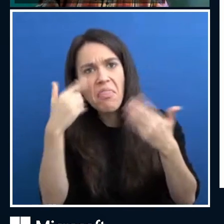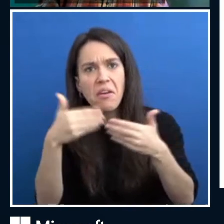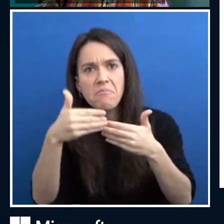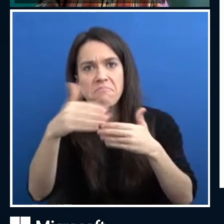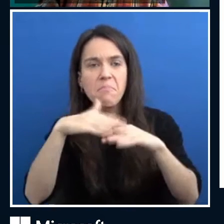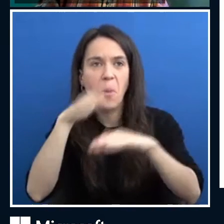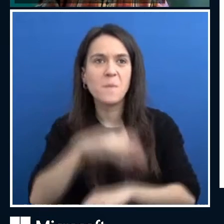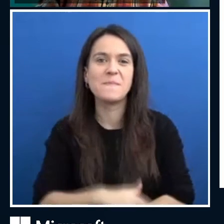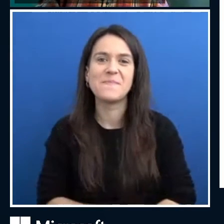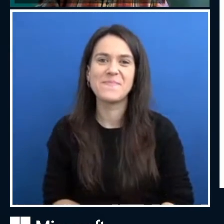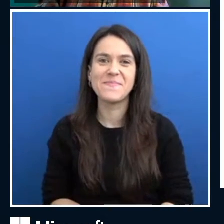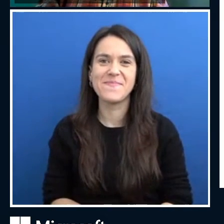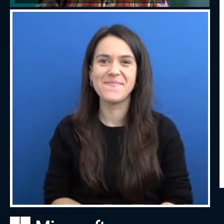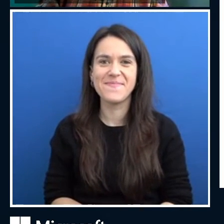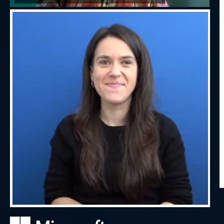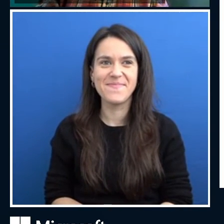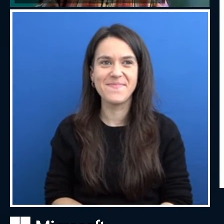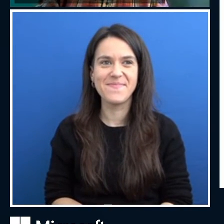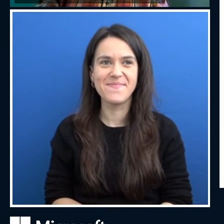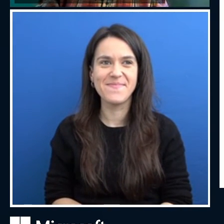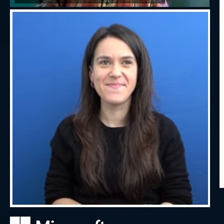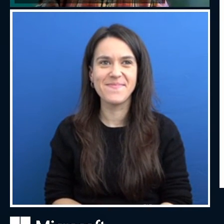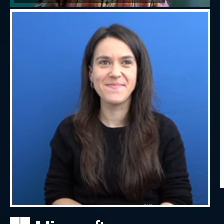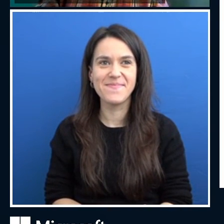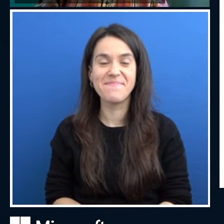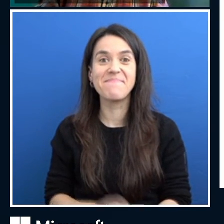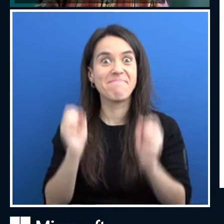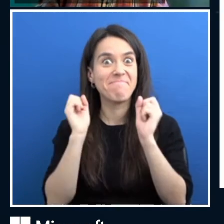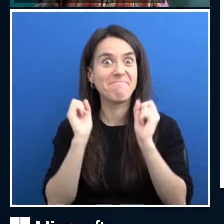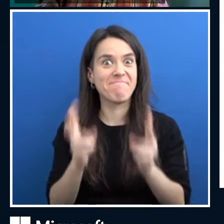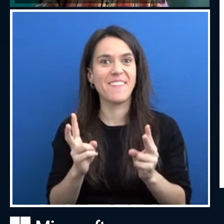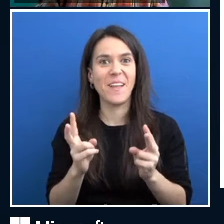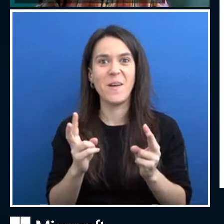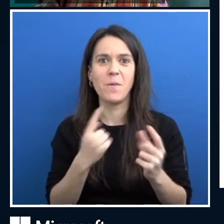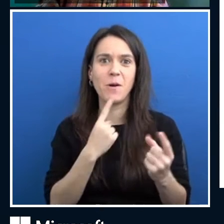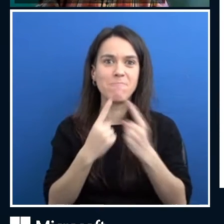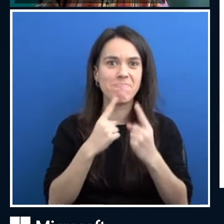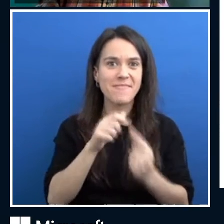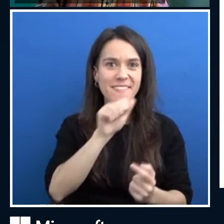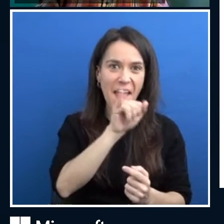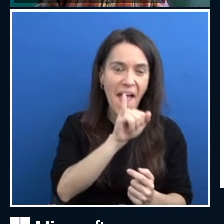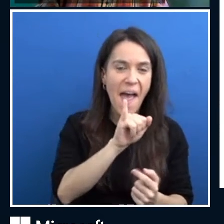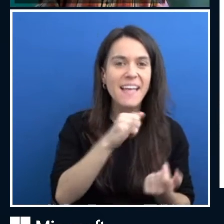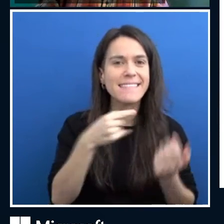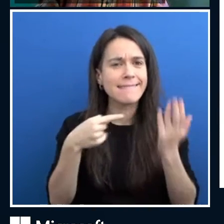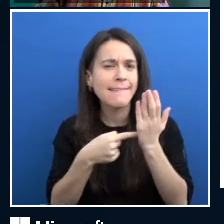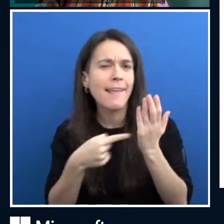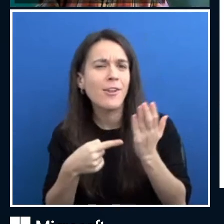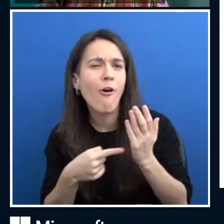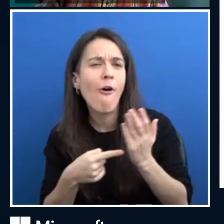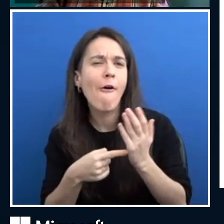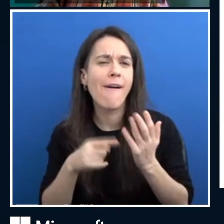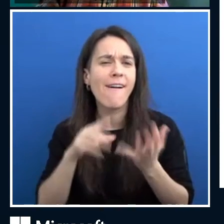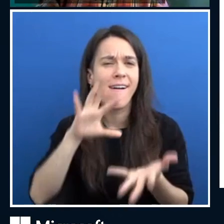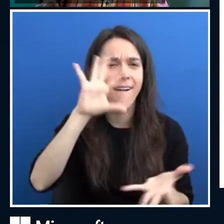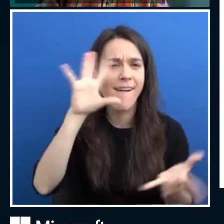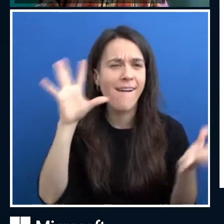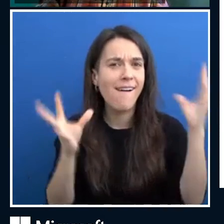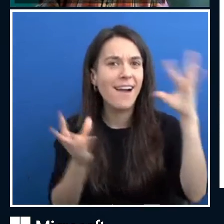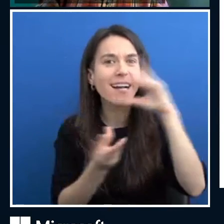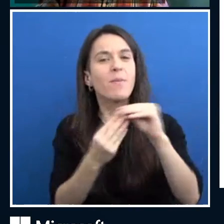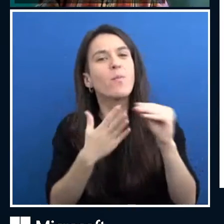So we talked a bit about ethical AI. talked a bit about some of the technical side of pieces, but this idea of democratizing AI,